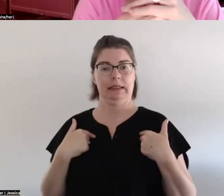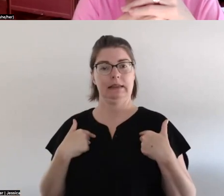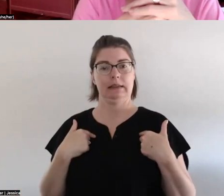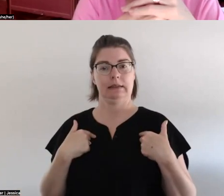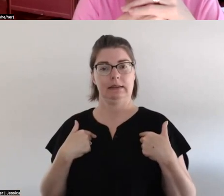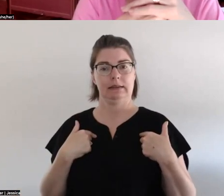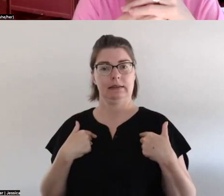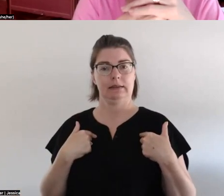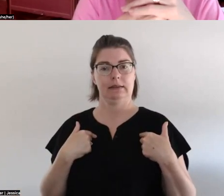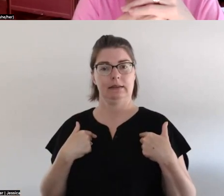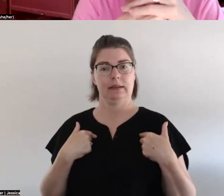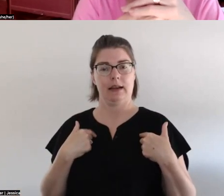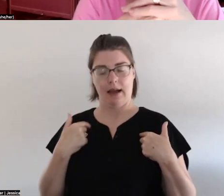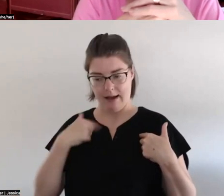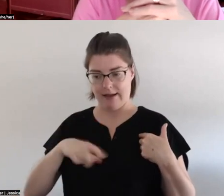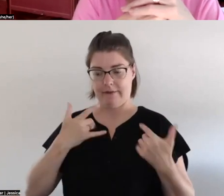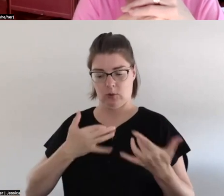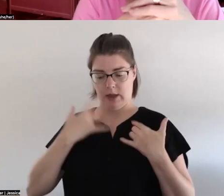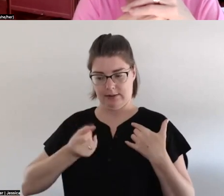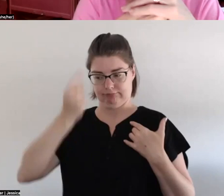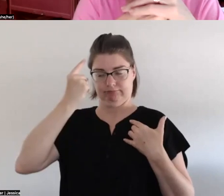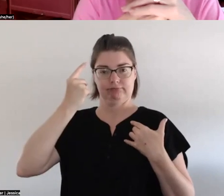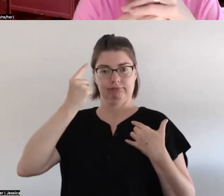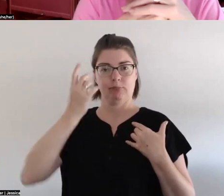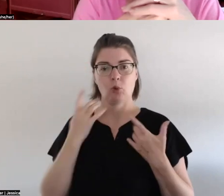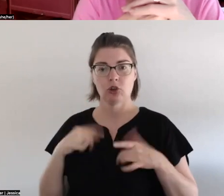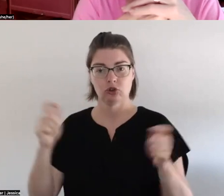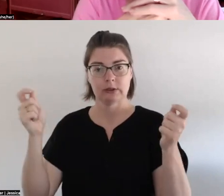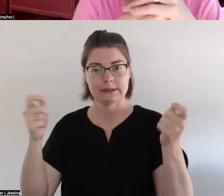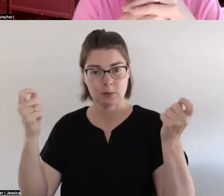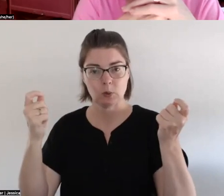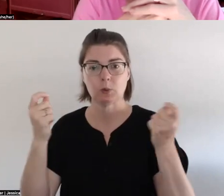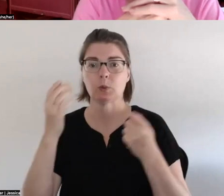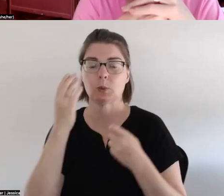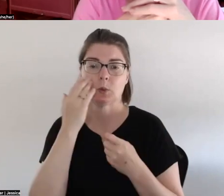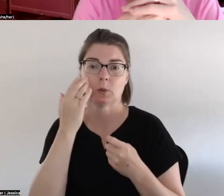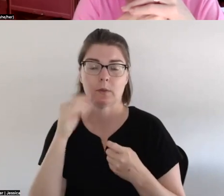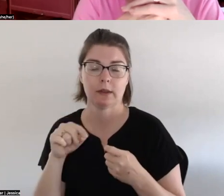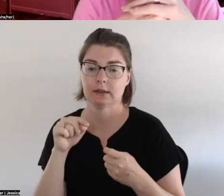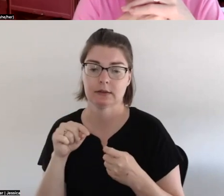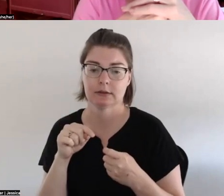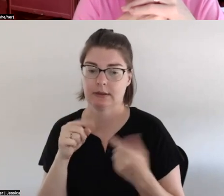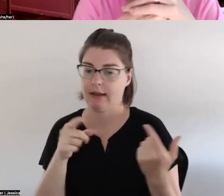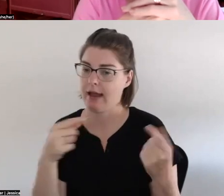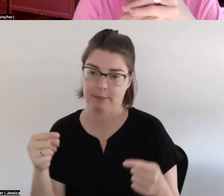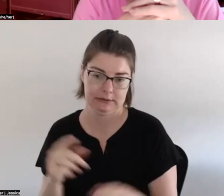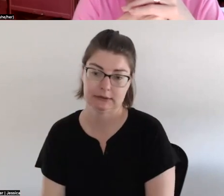the understanding to come to me because in ceremony we know that this is it happens